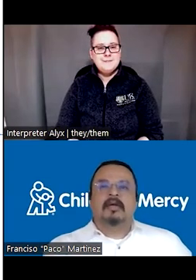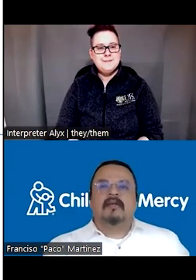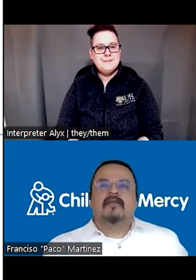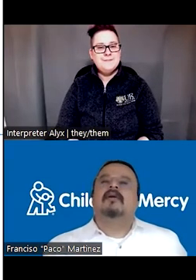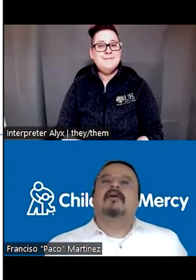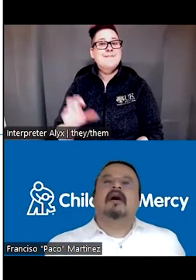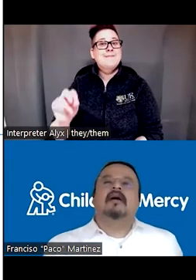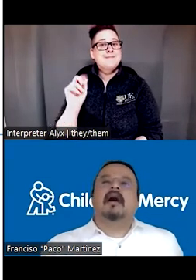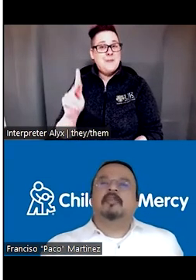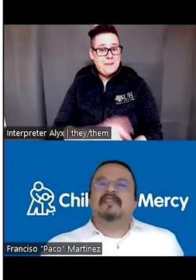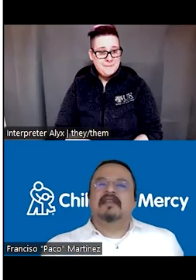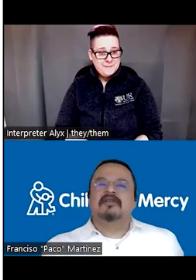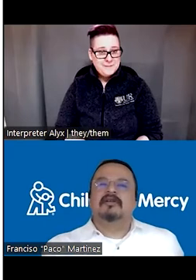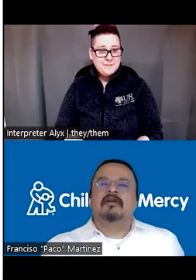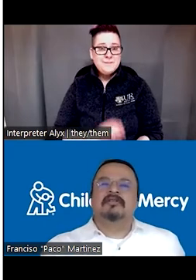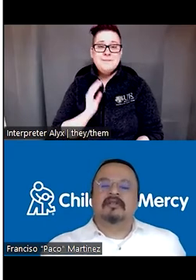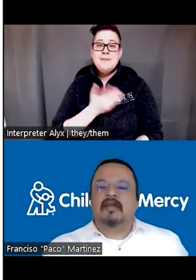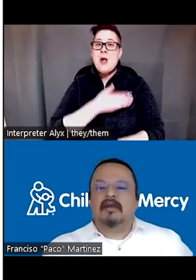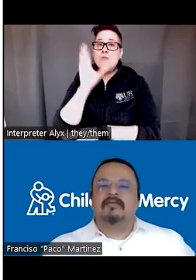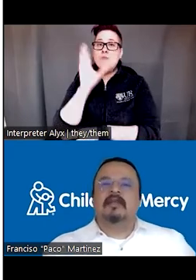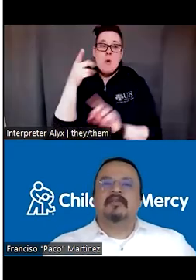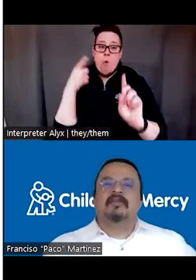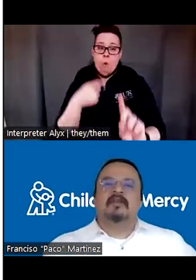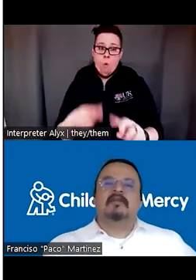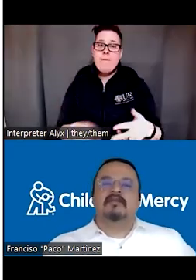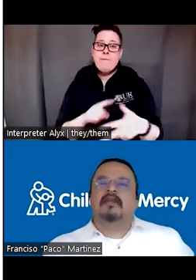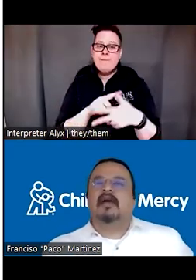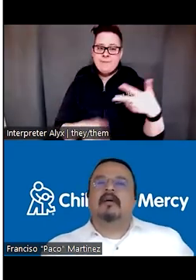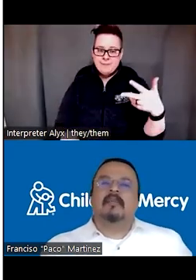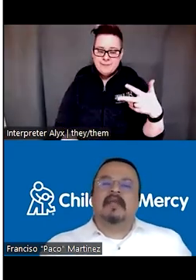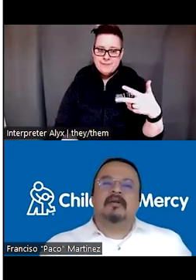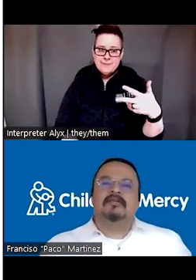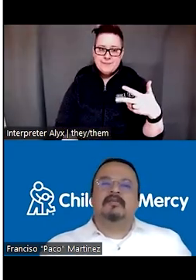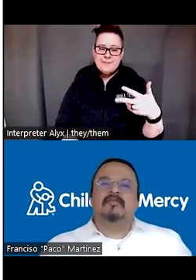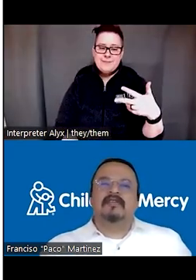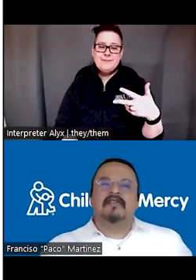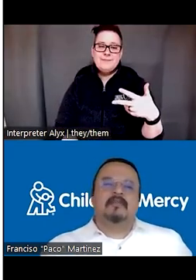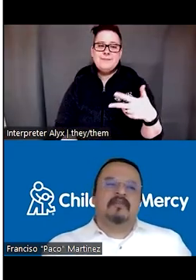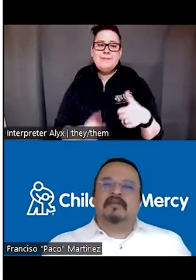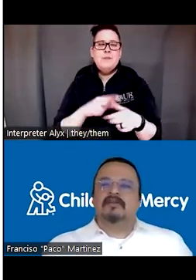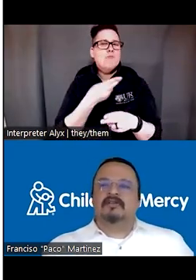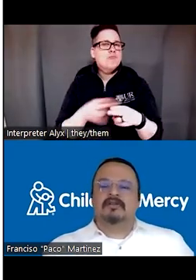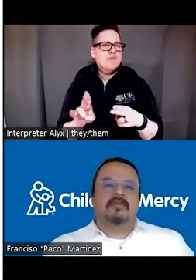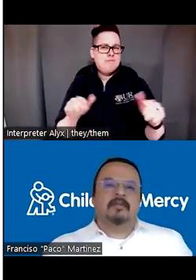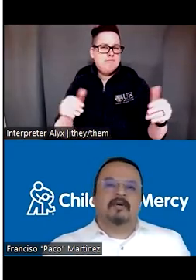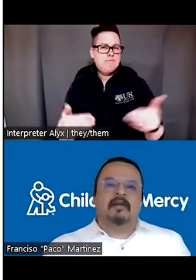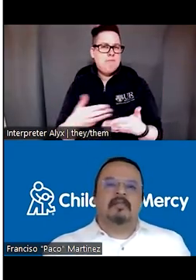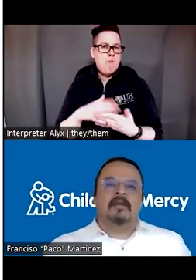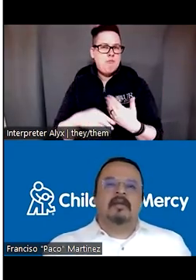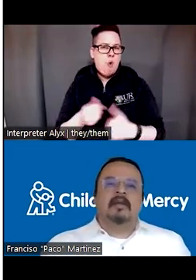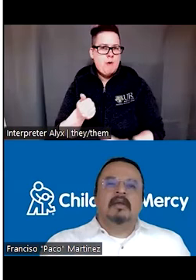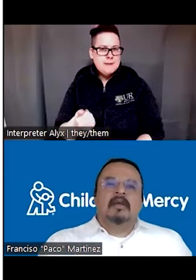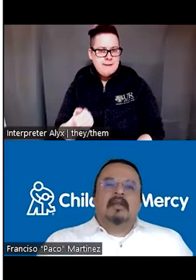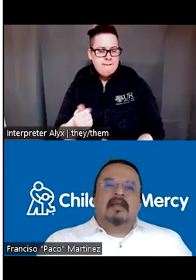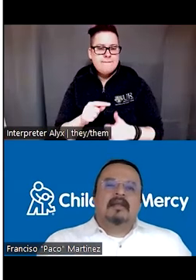Okay, so our presentation goals today are three main goals. First is the brief introduction of the program.